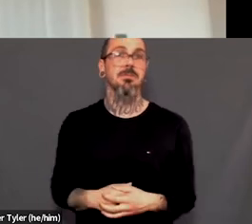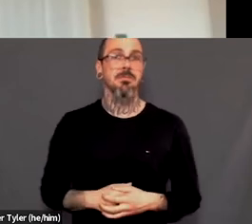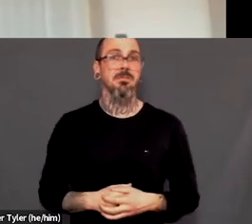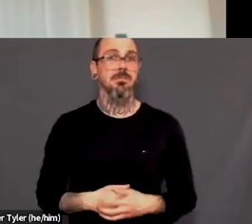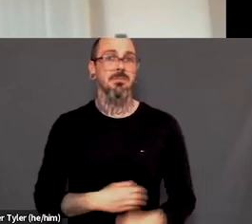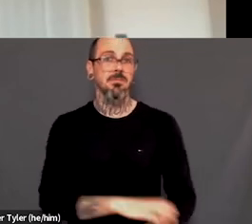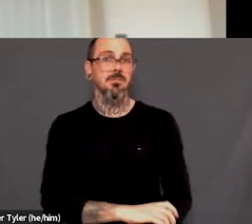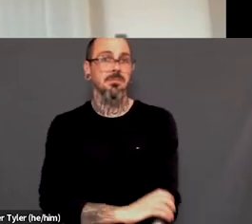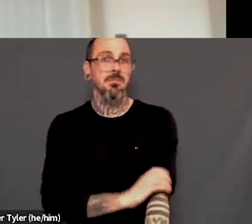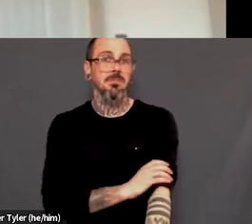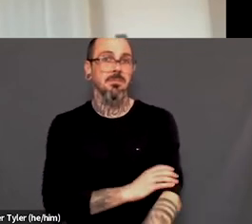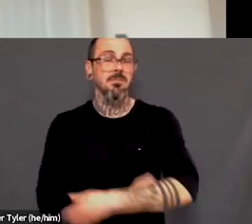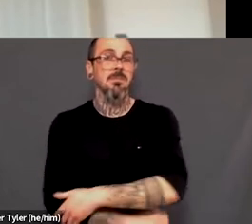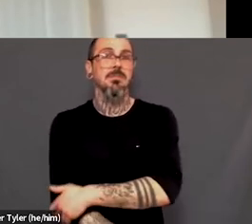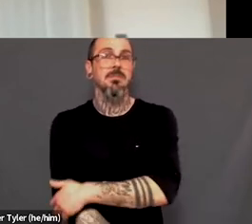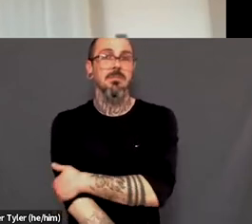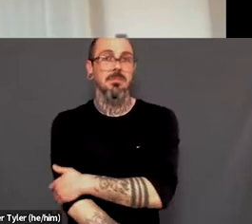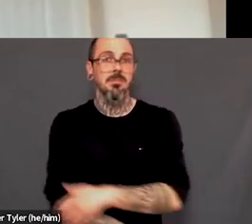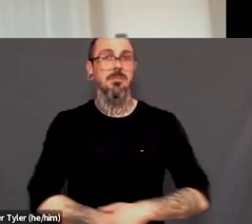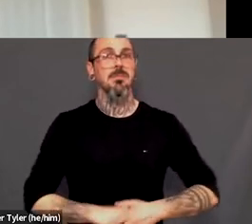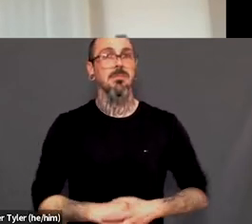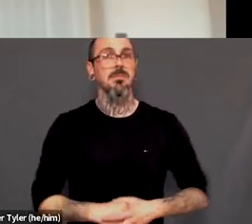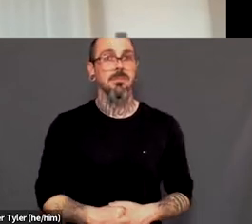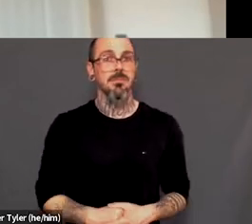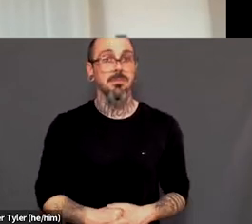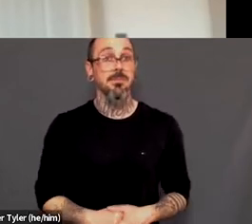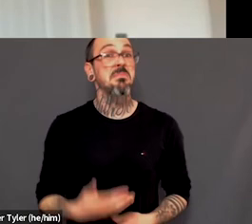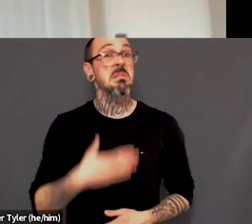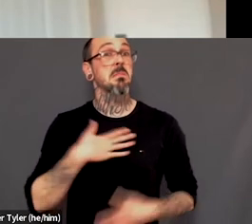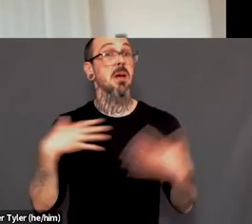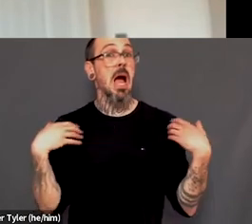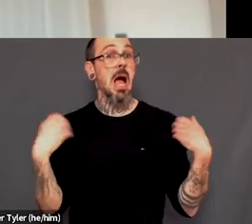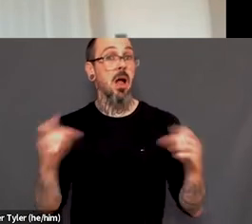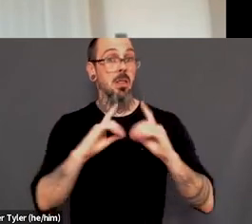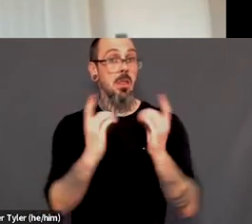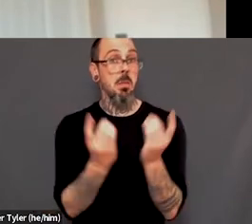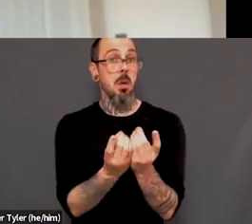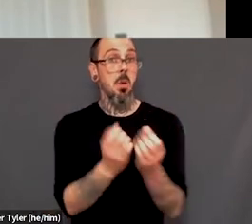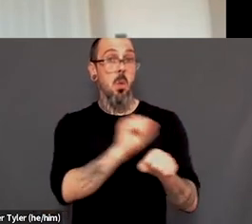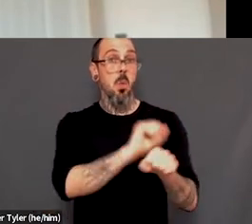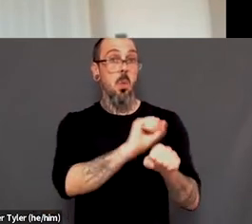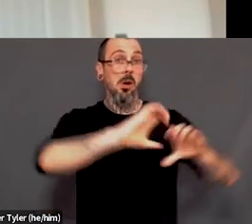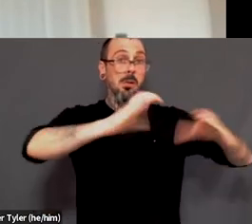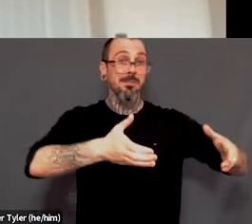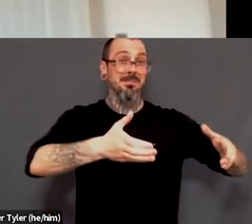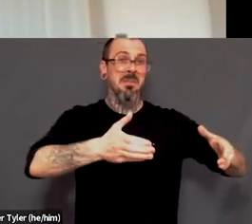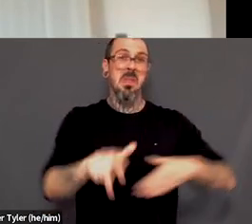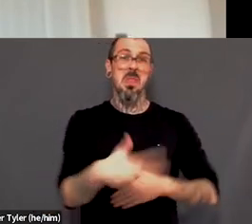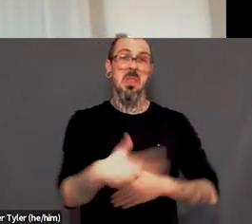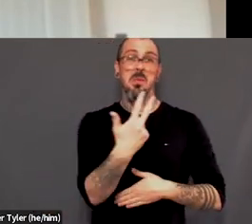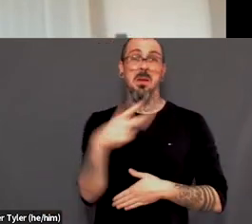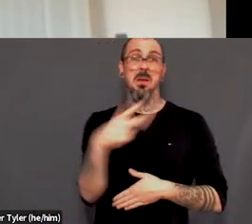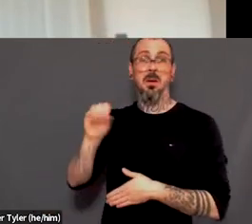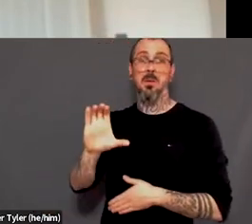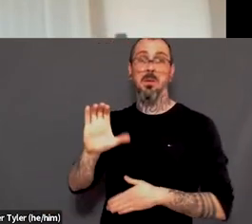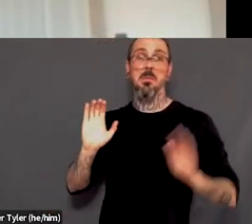in my health department field who are, who is a person of color, like provincially everyone else out of 25